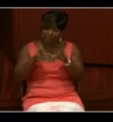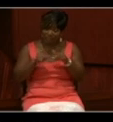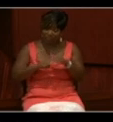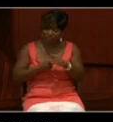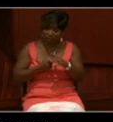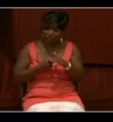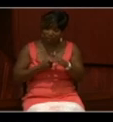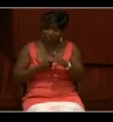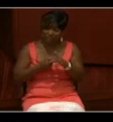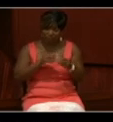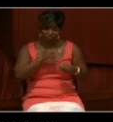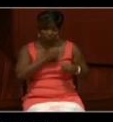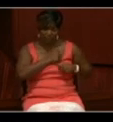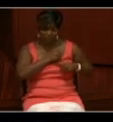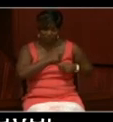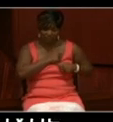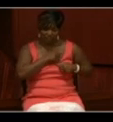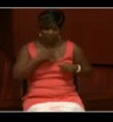military personnel file.